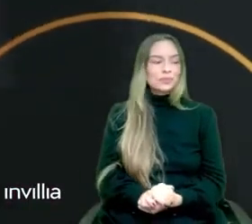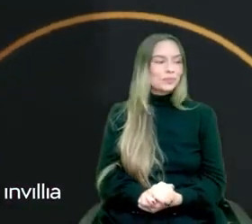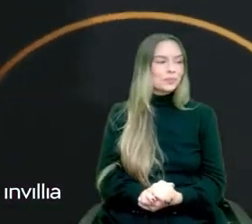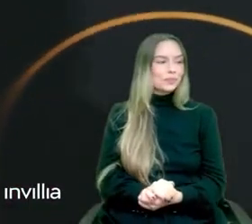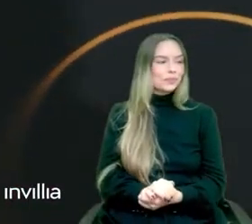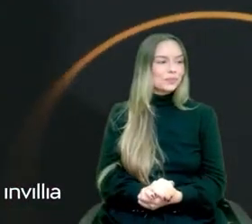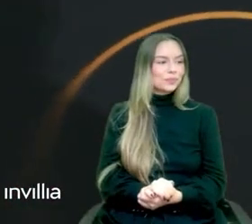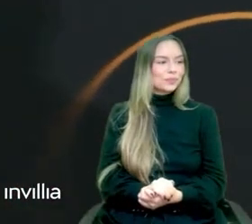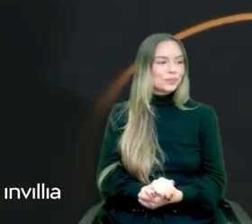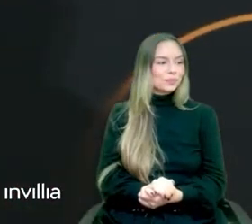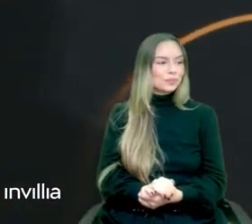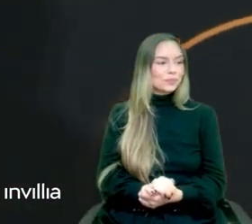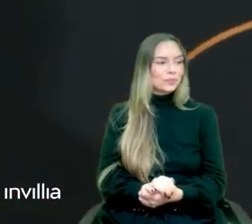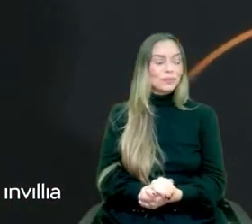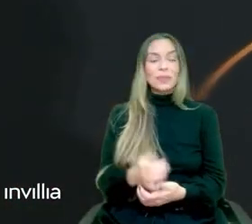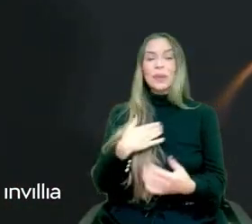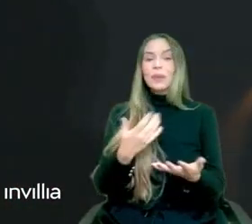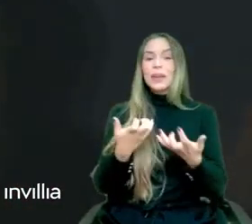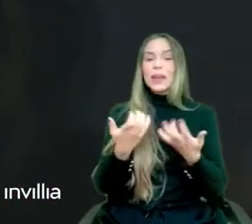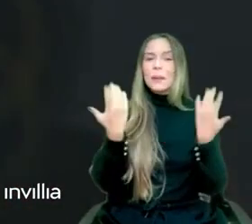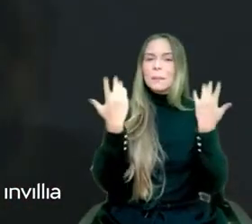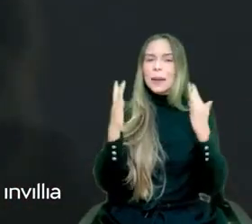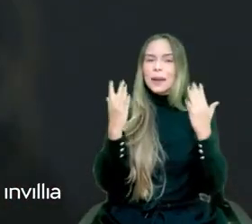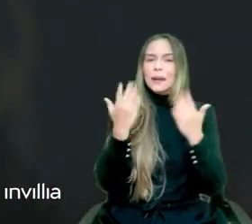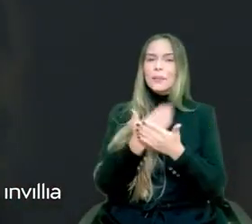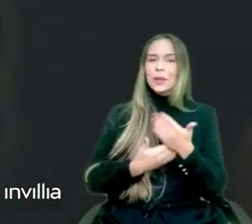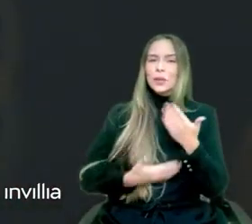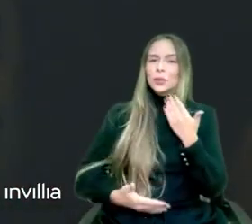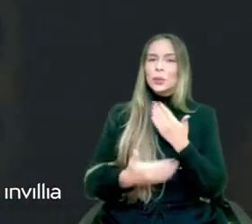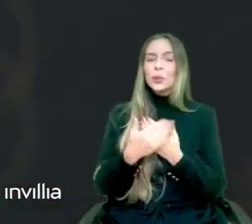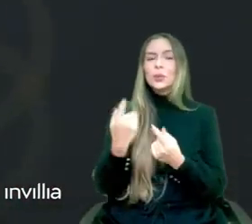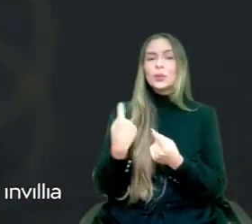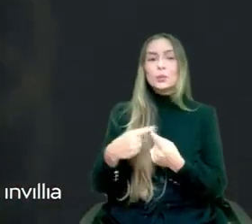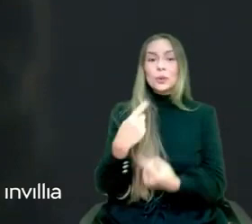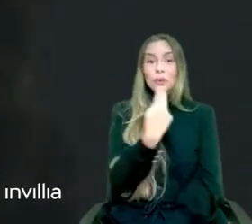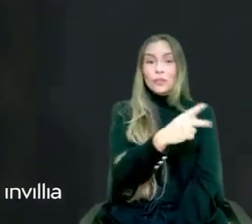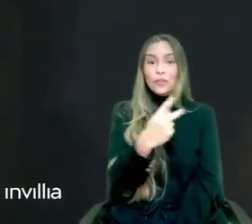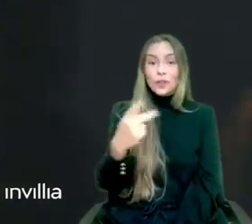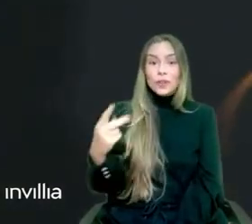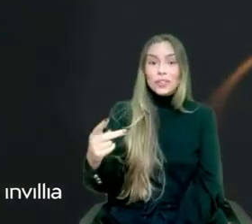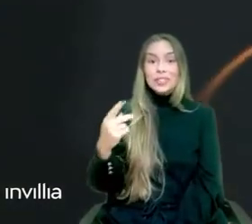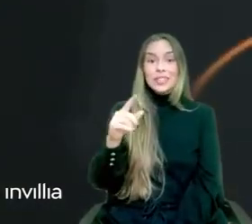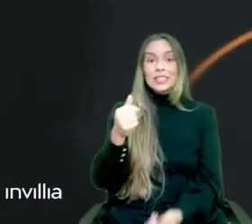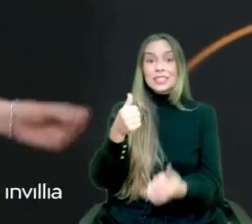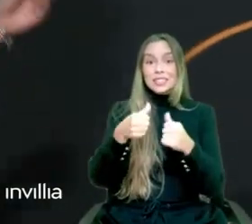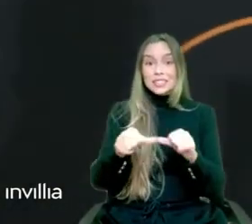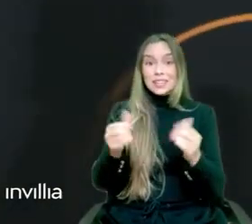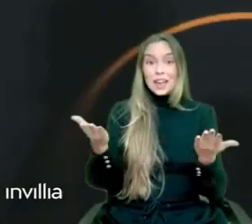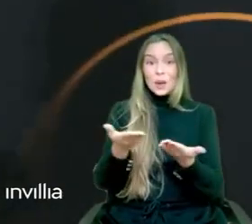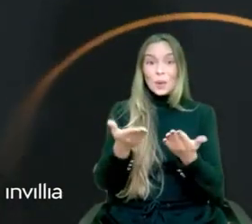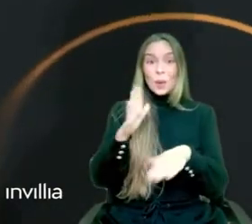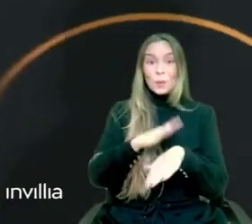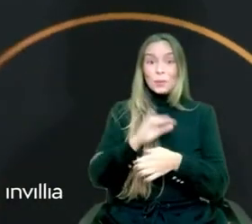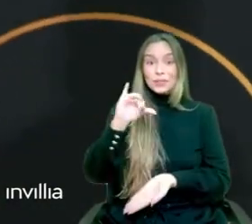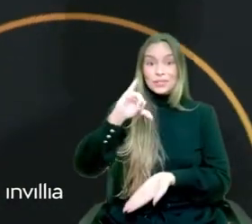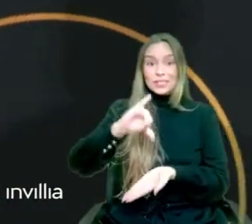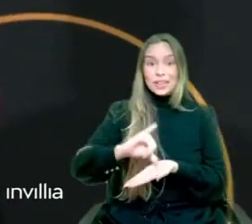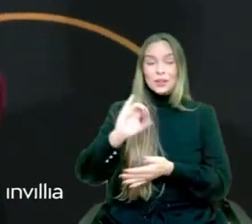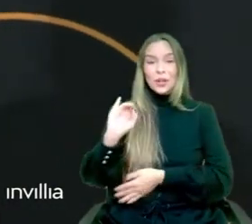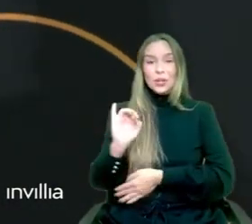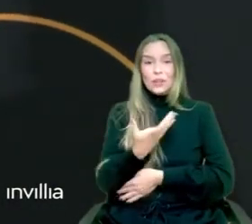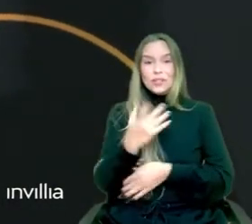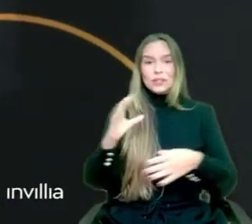I want to congratulate everybody because you are at the intersection of innovation and connectivity where it's illuminated